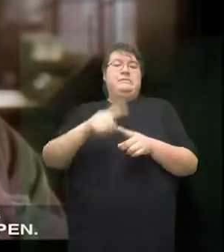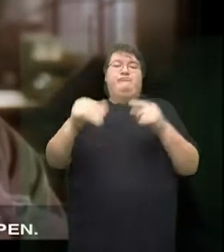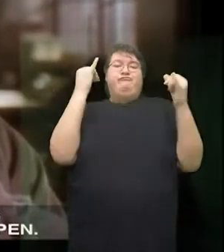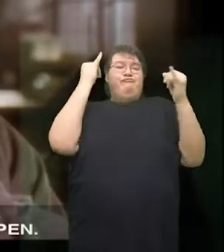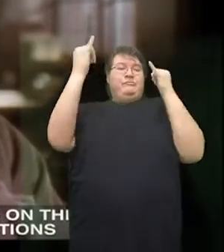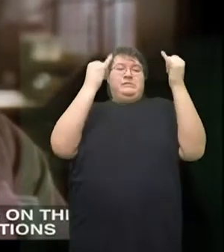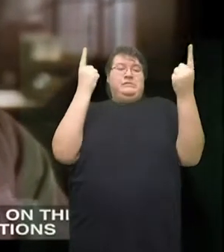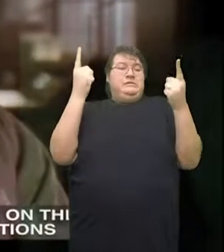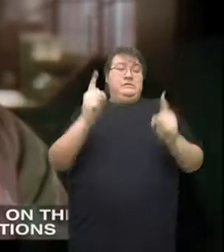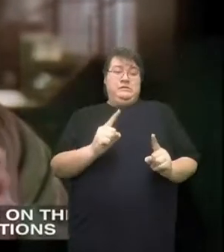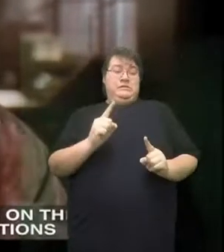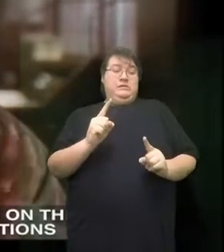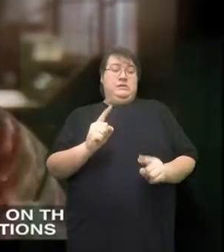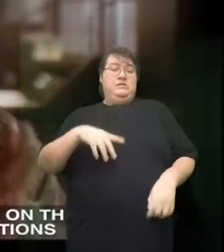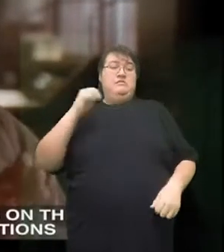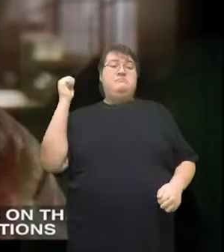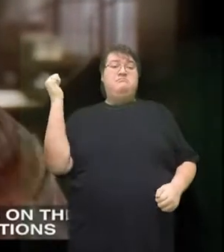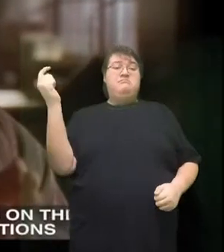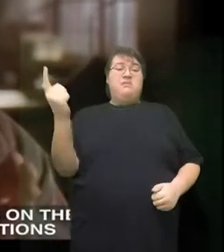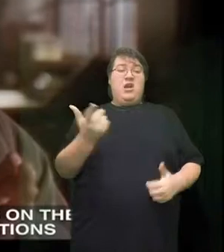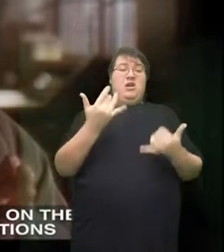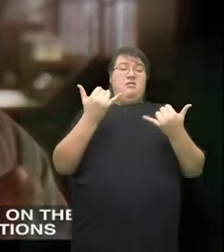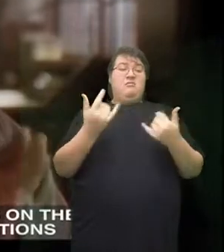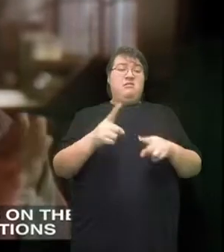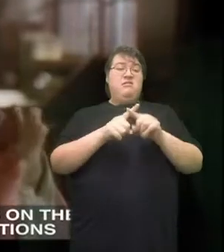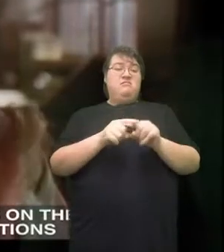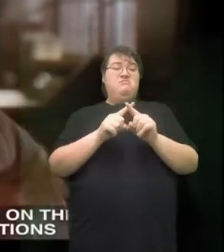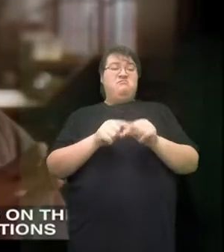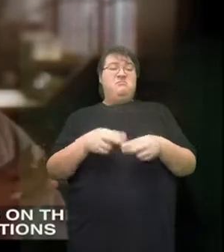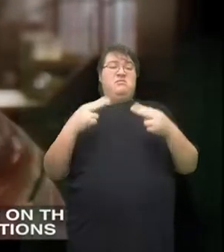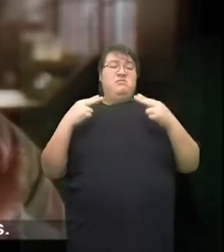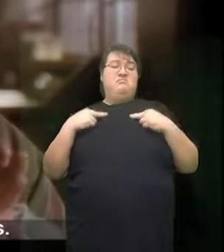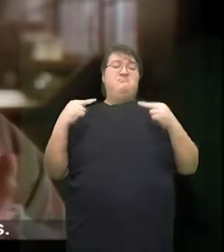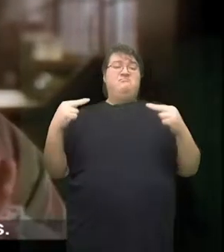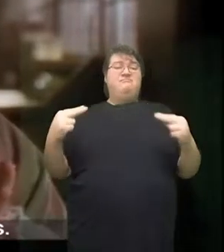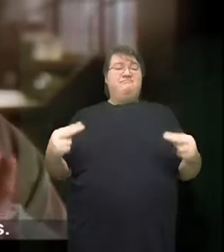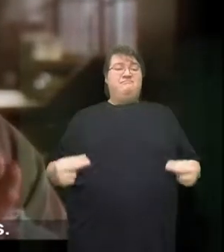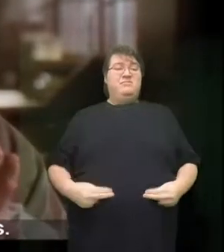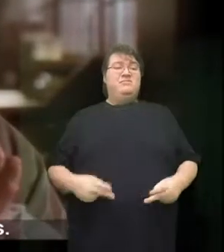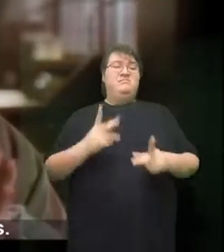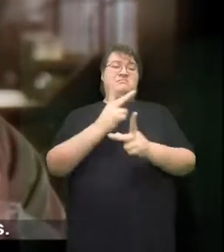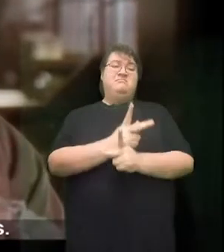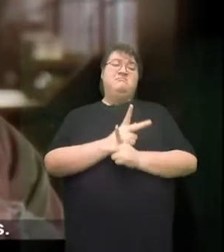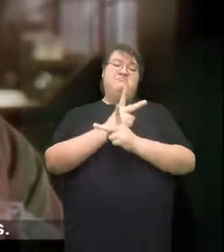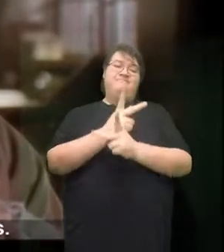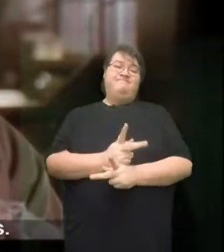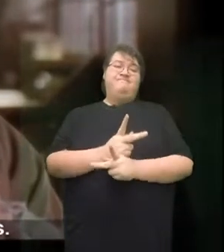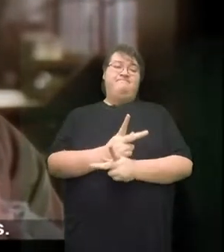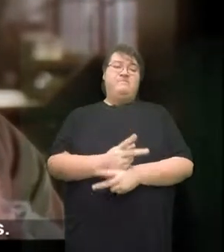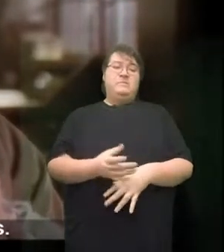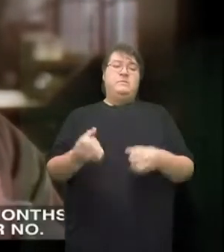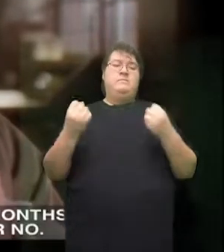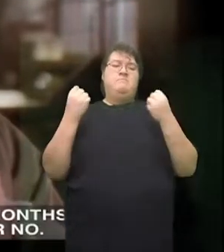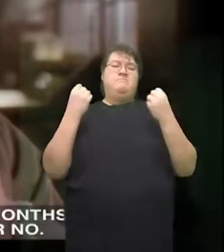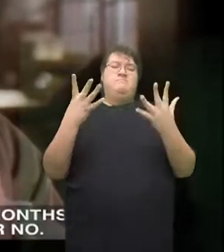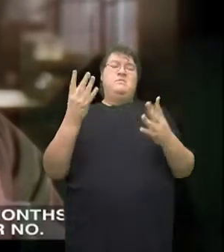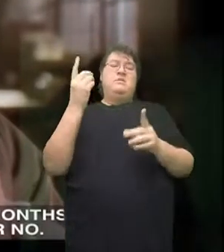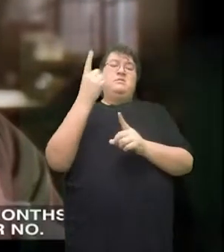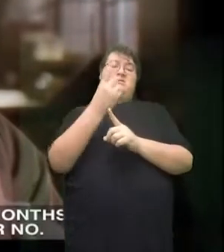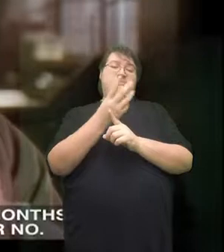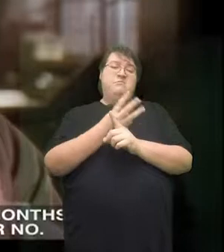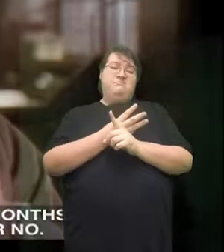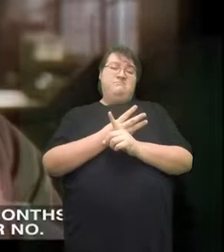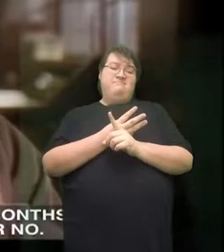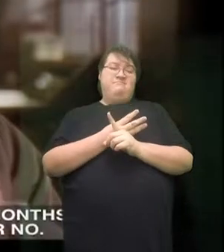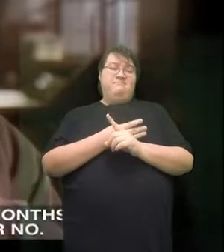happen. Everything now depends on the incalculable fluctuations of human passions. We'll